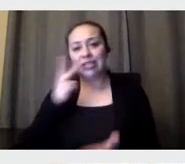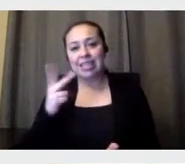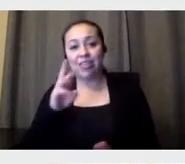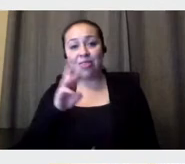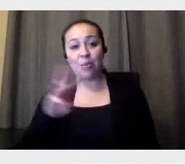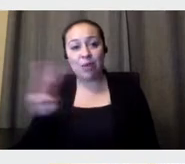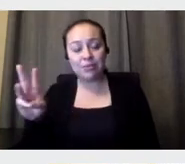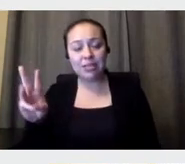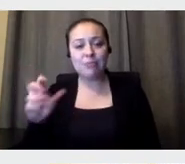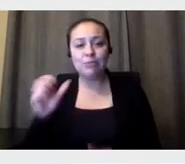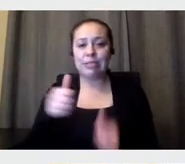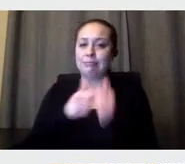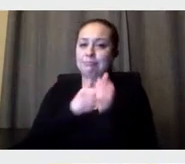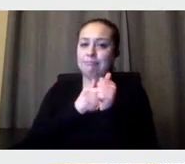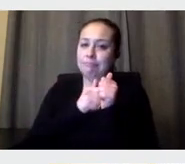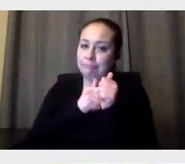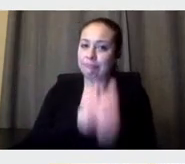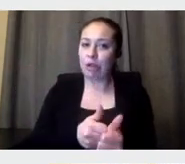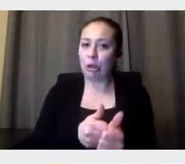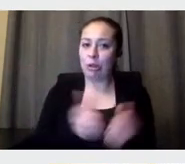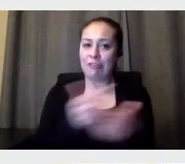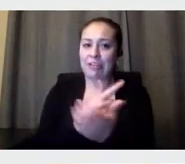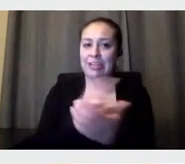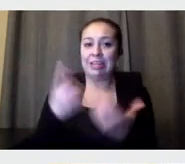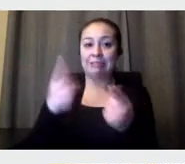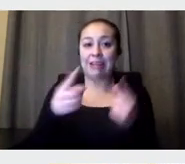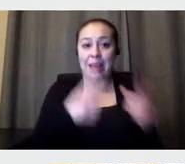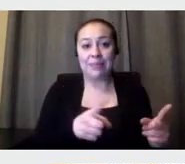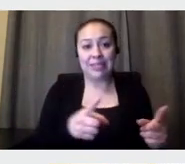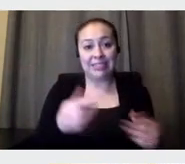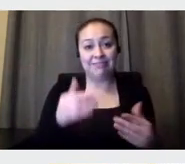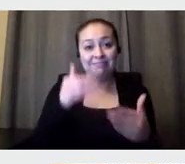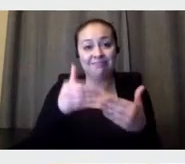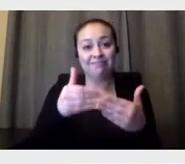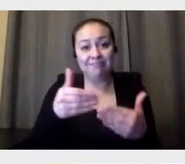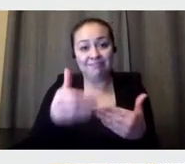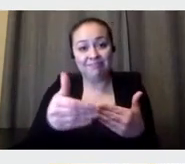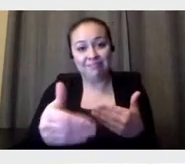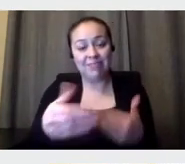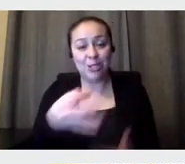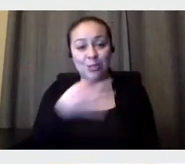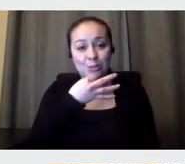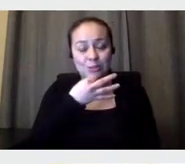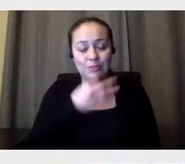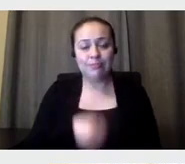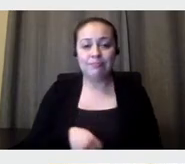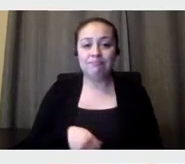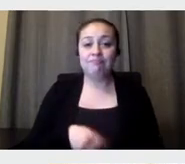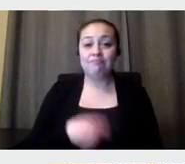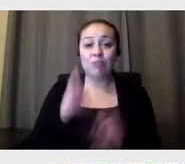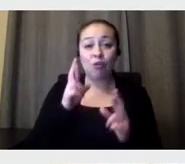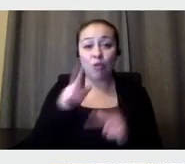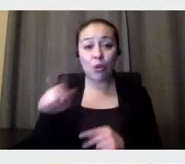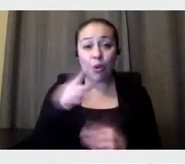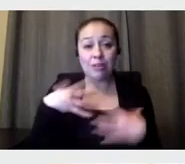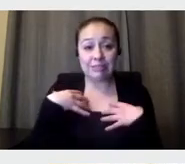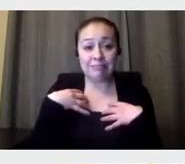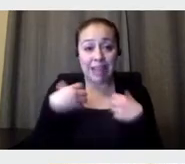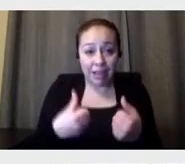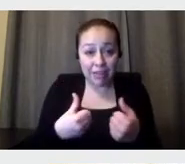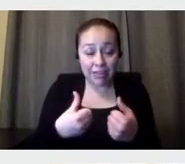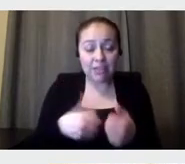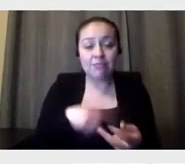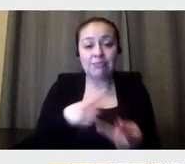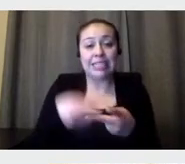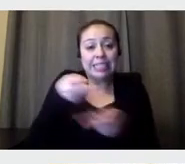stay abreast of what's coming next. So, I wish everyone, uh, good health. Take good care. And, uh,